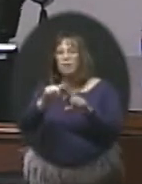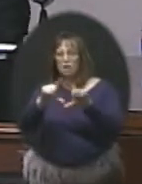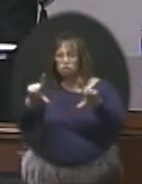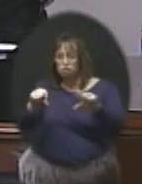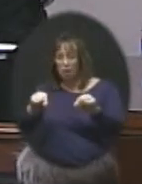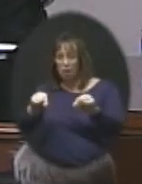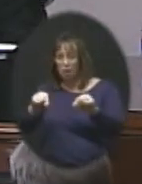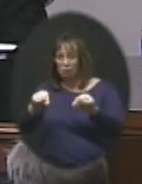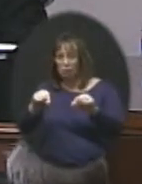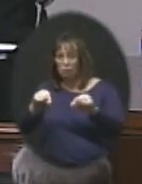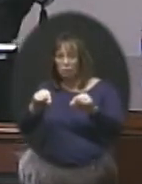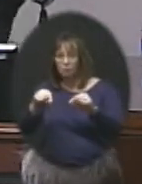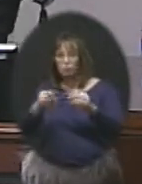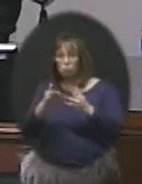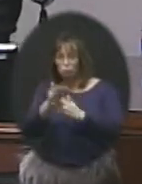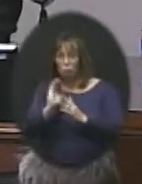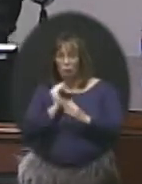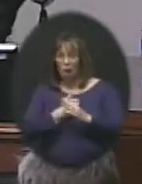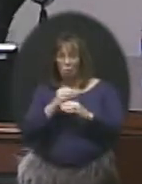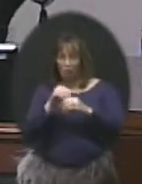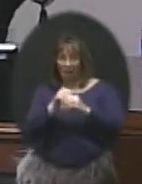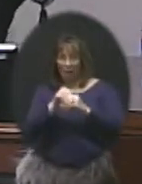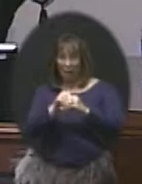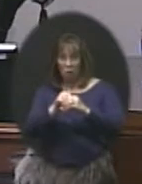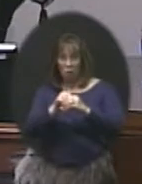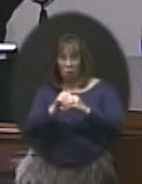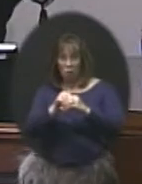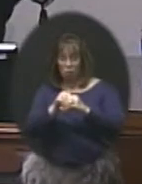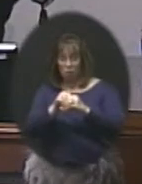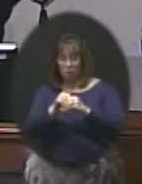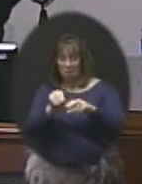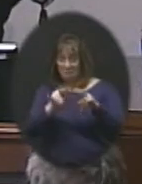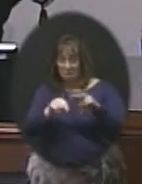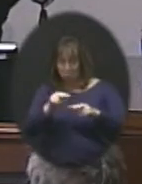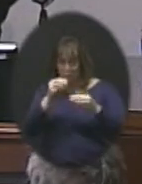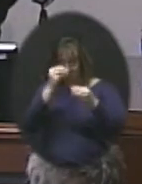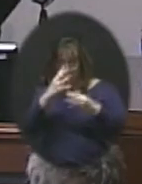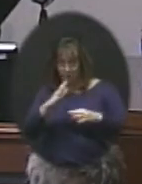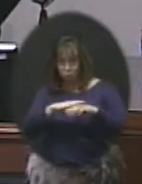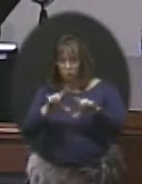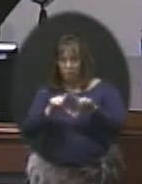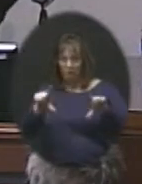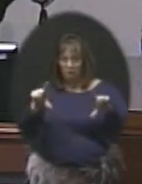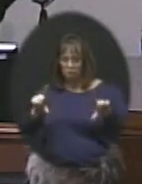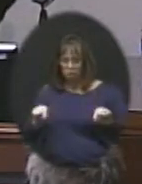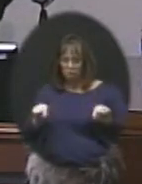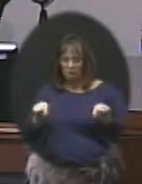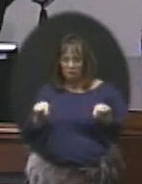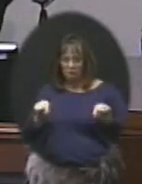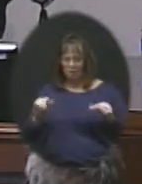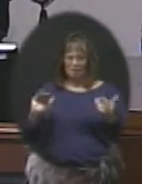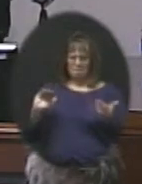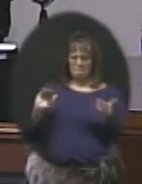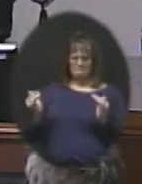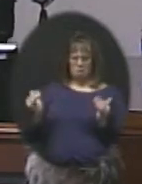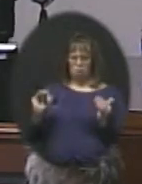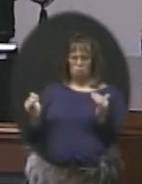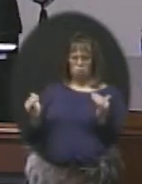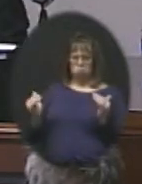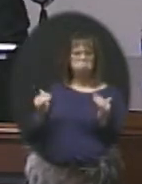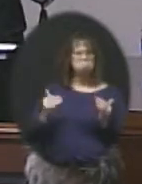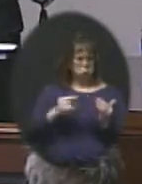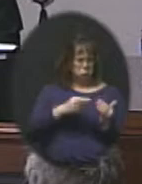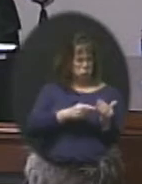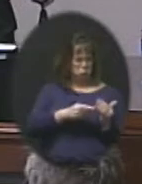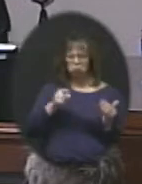for payment to clear on our account, they take the information that's on that actual check and compare it and verify